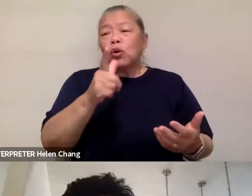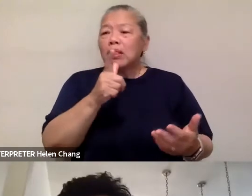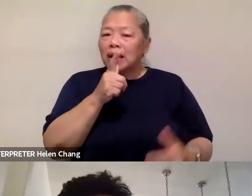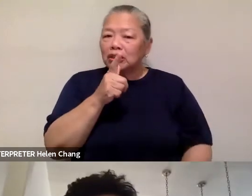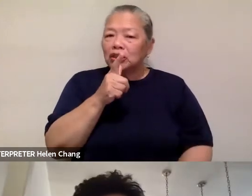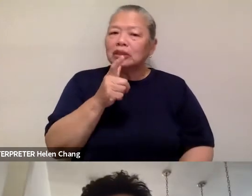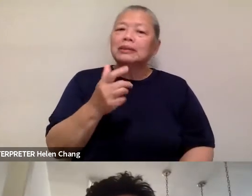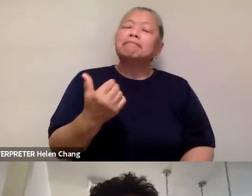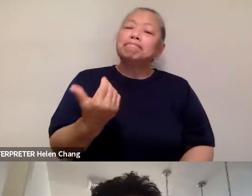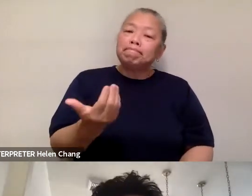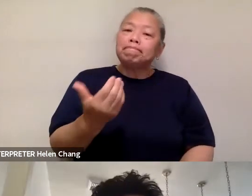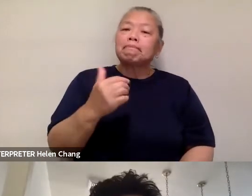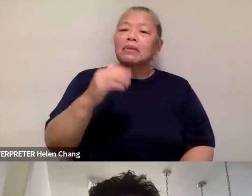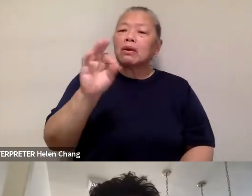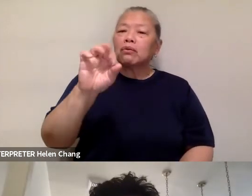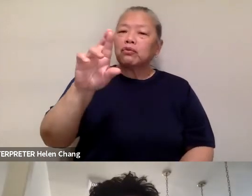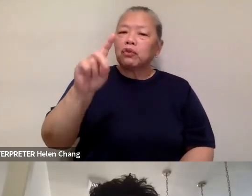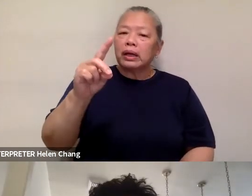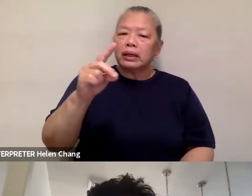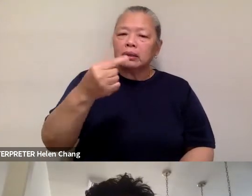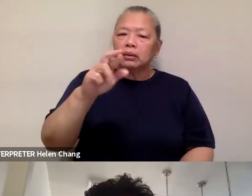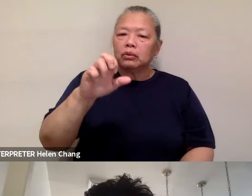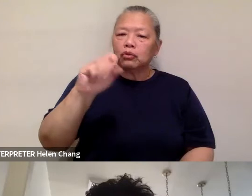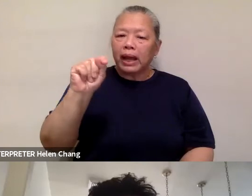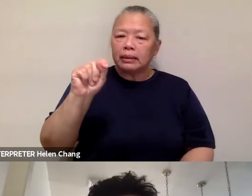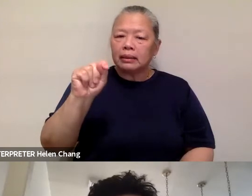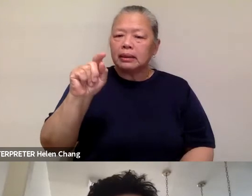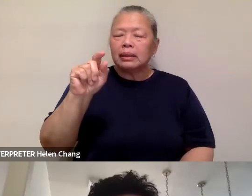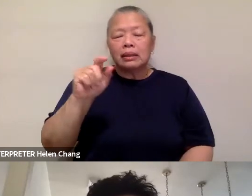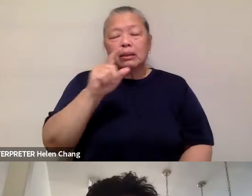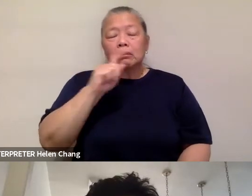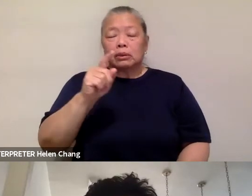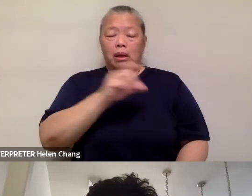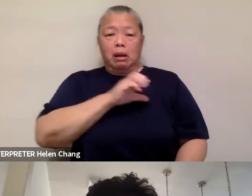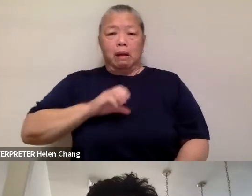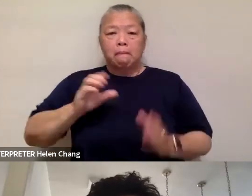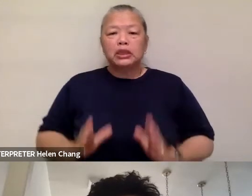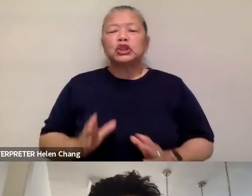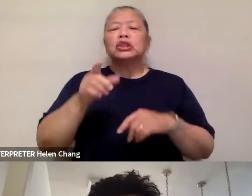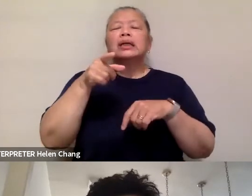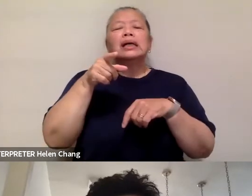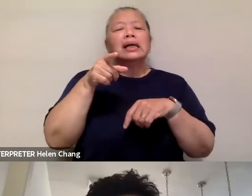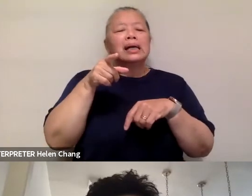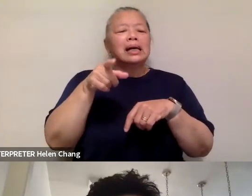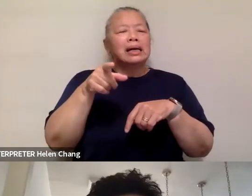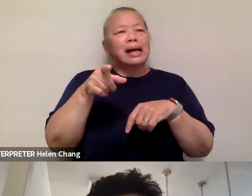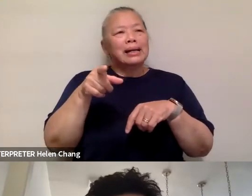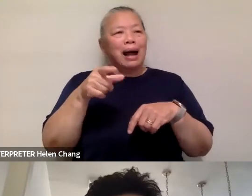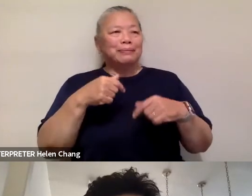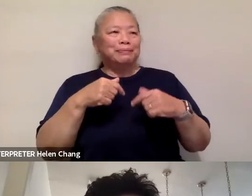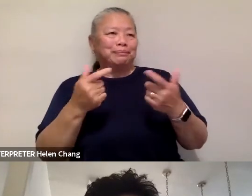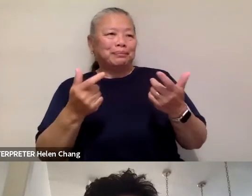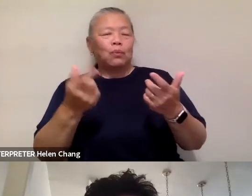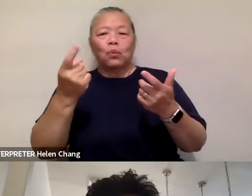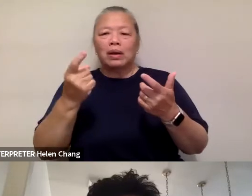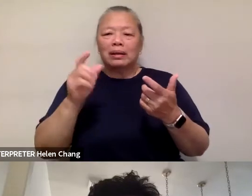Fred Brandt, the landmark commissioner. And he took one of his brightest Chinese students, who's now